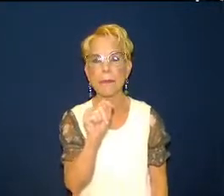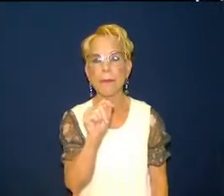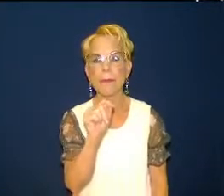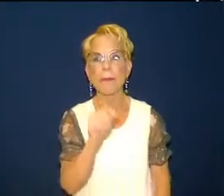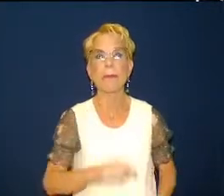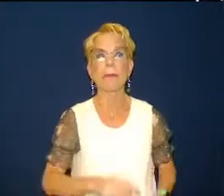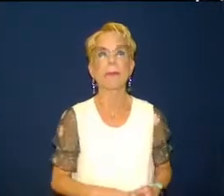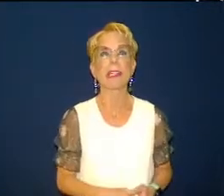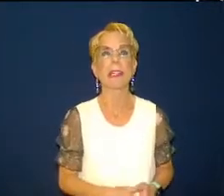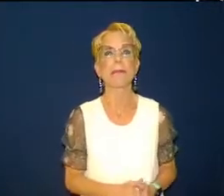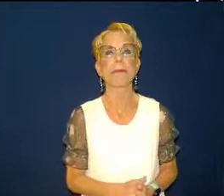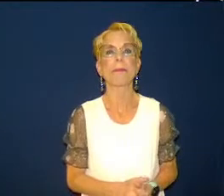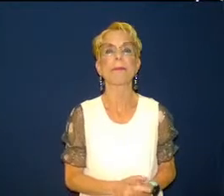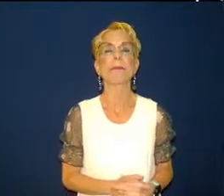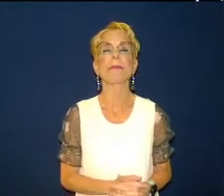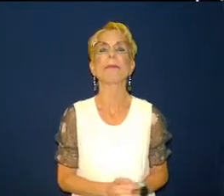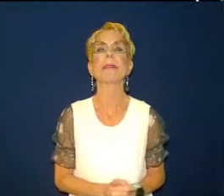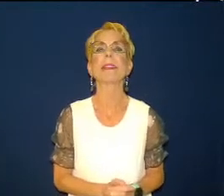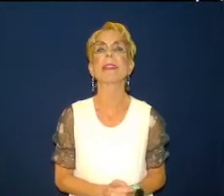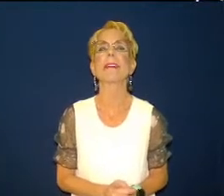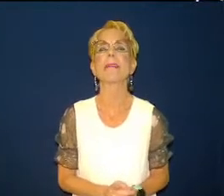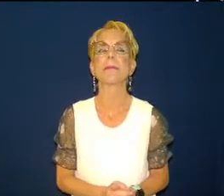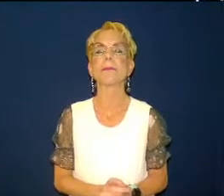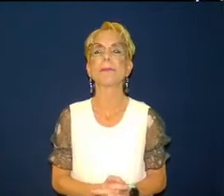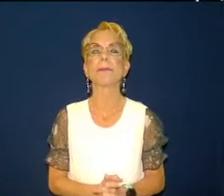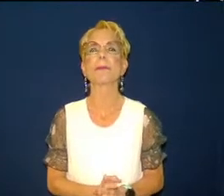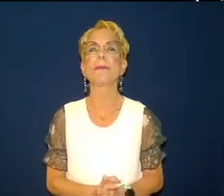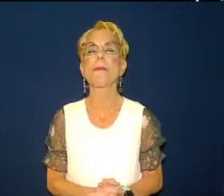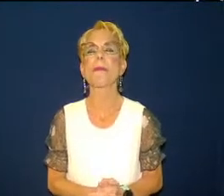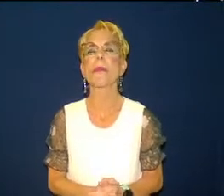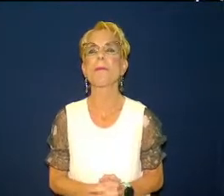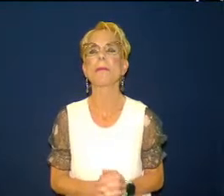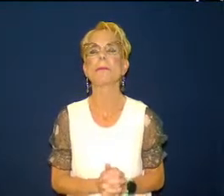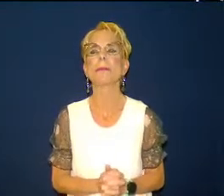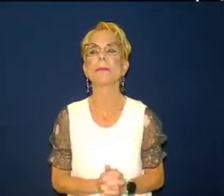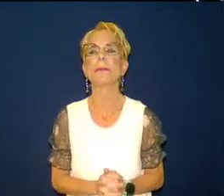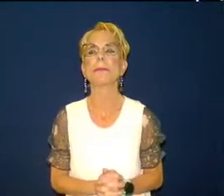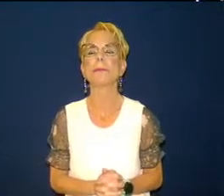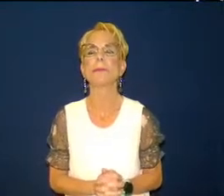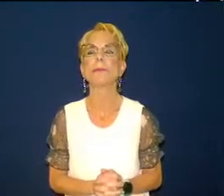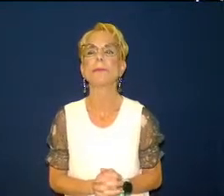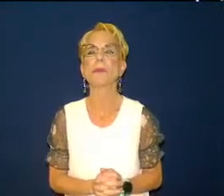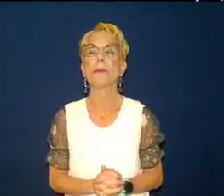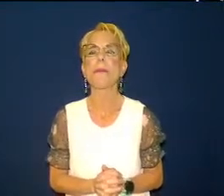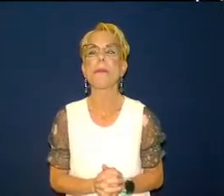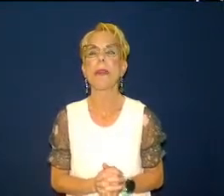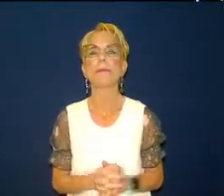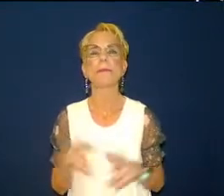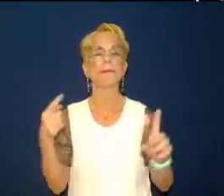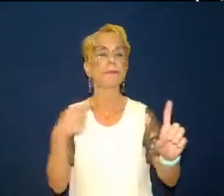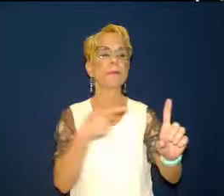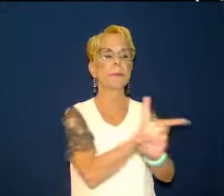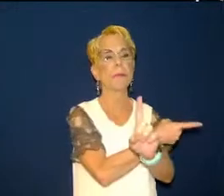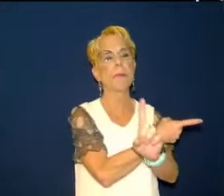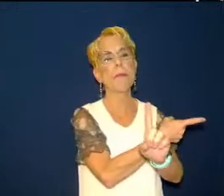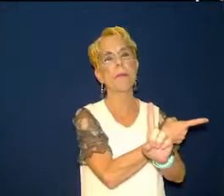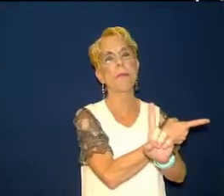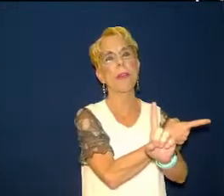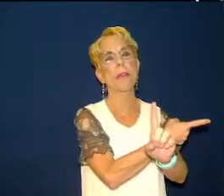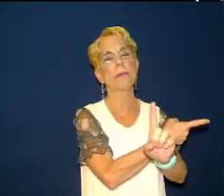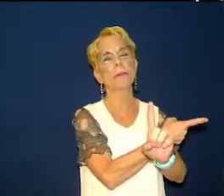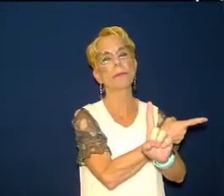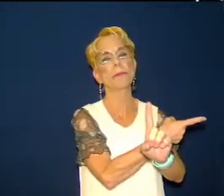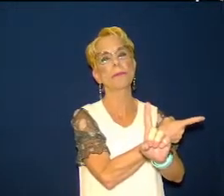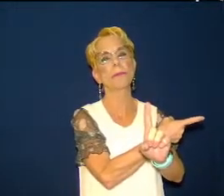still going to the university of south carolina and uh so uh you know he said we got a good meal out of the deal though i said that's great but what i what i learned about bear